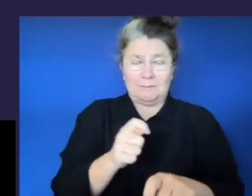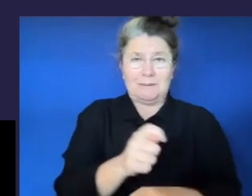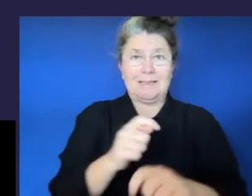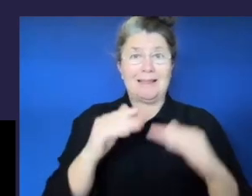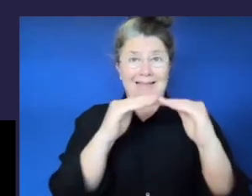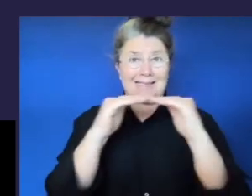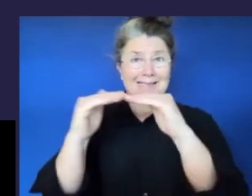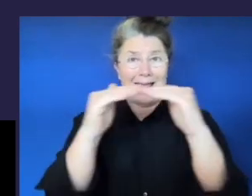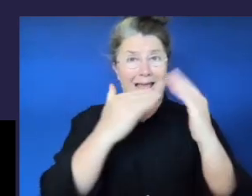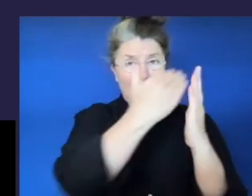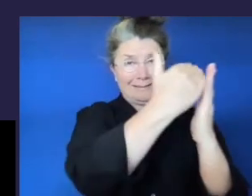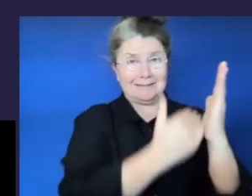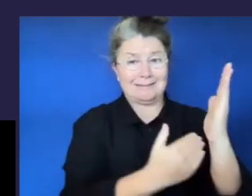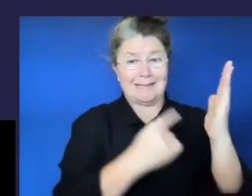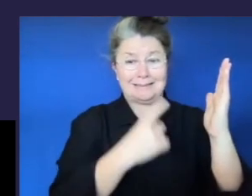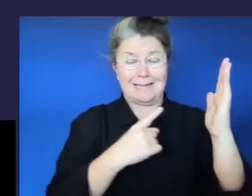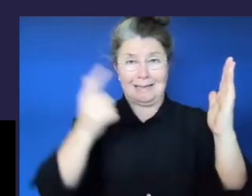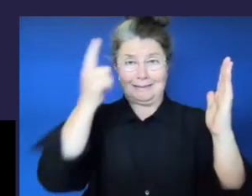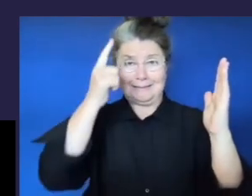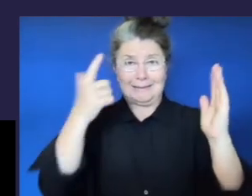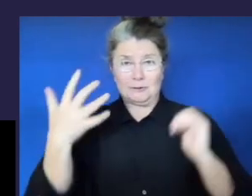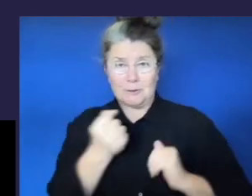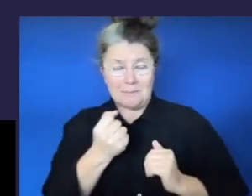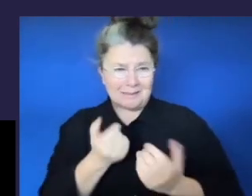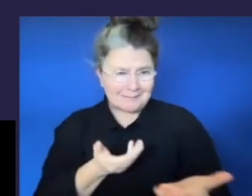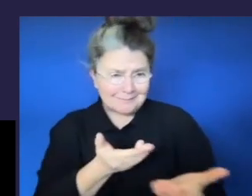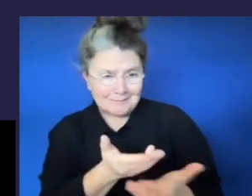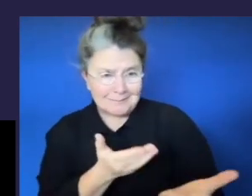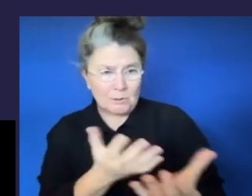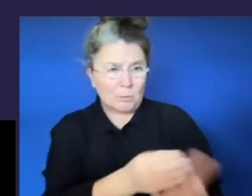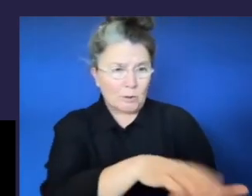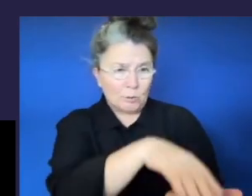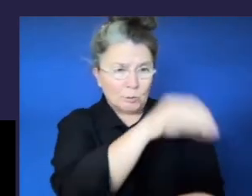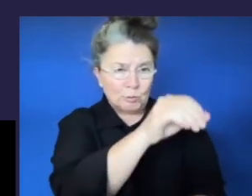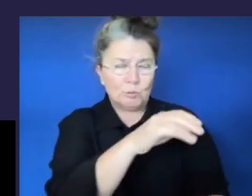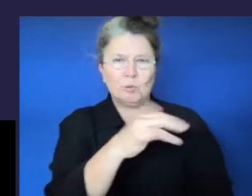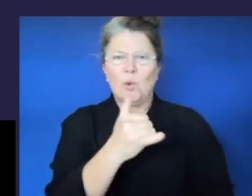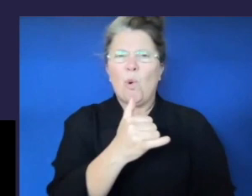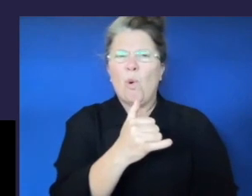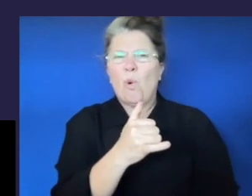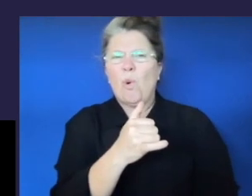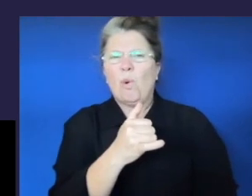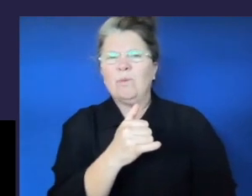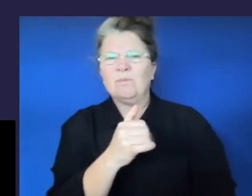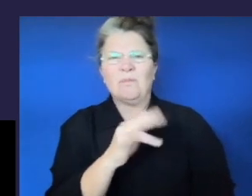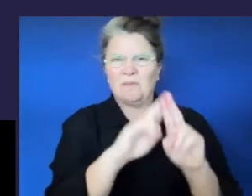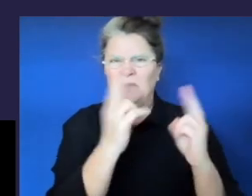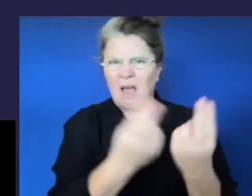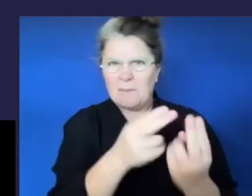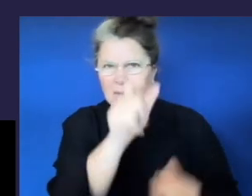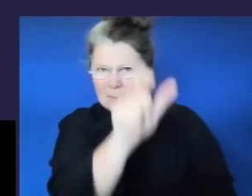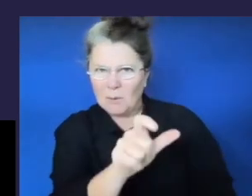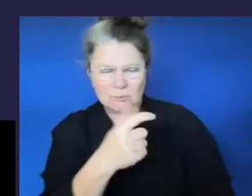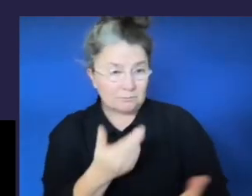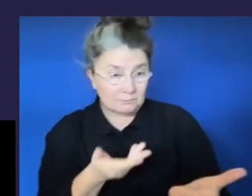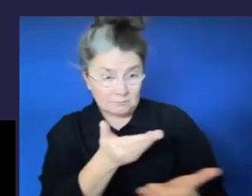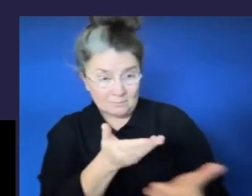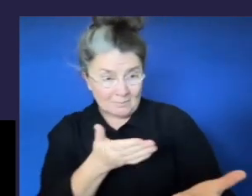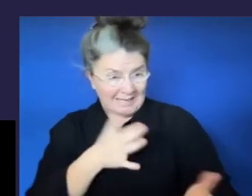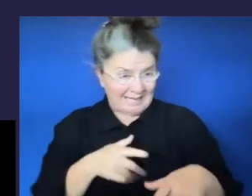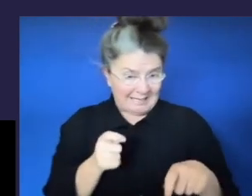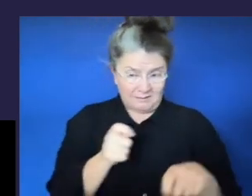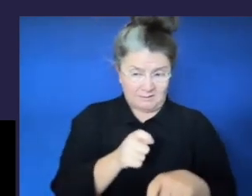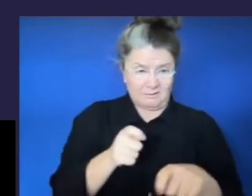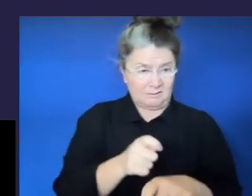consult the student or an associate of the student to determine whether an adjustment is necessary to ensure participation in a course or program